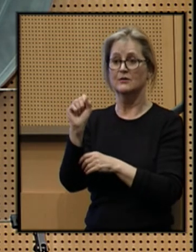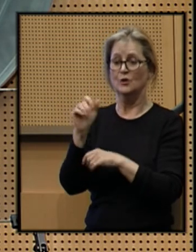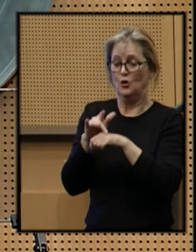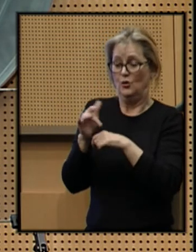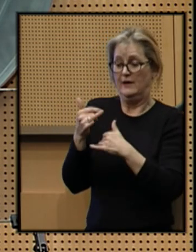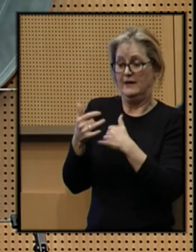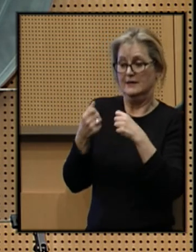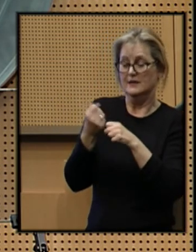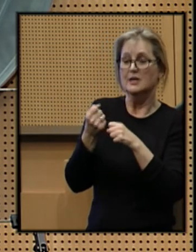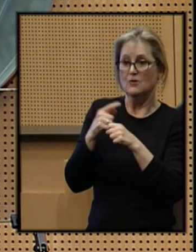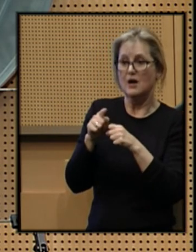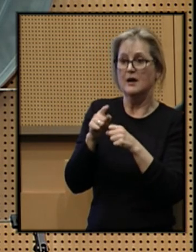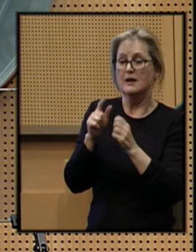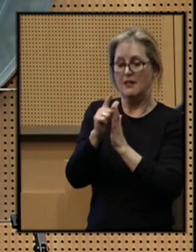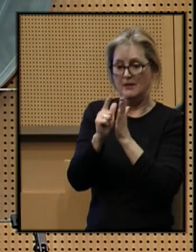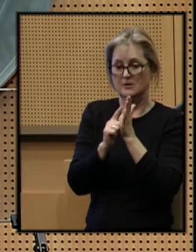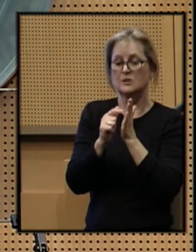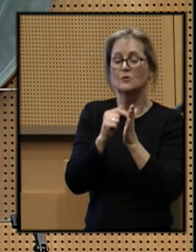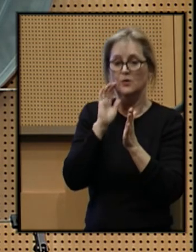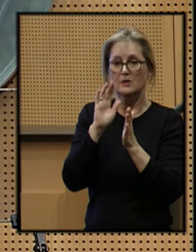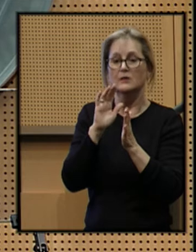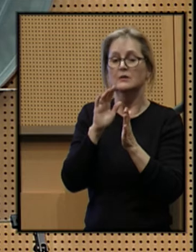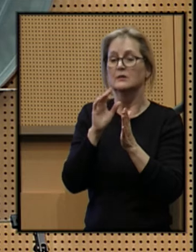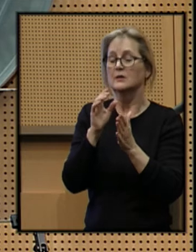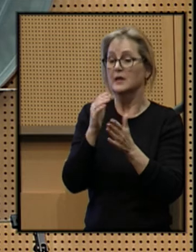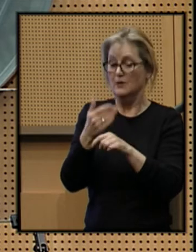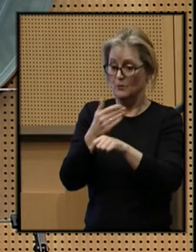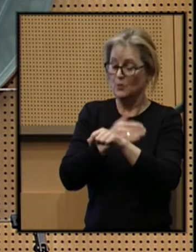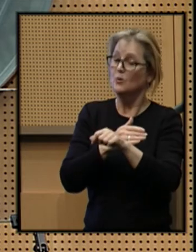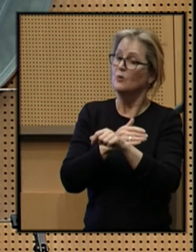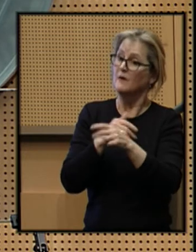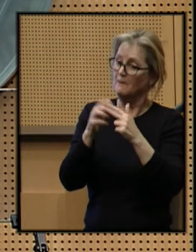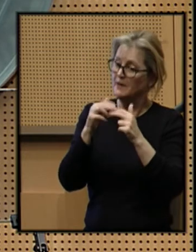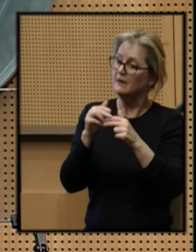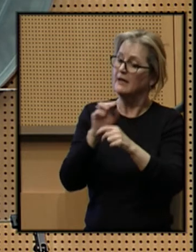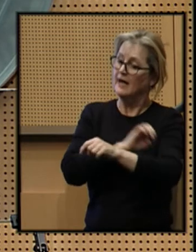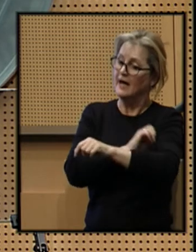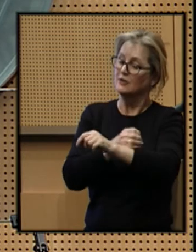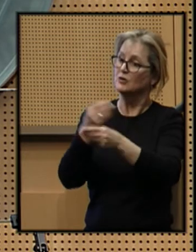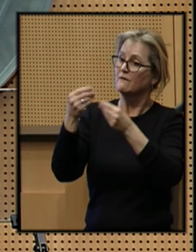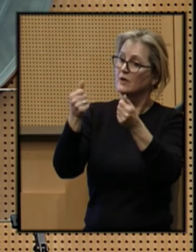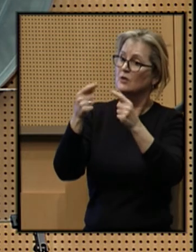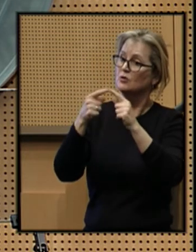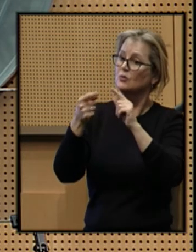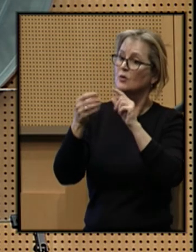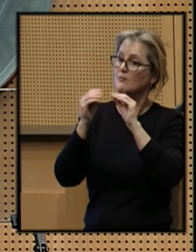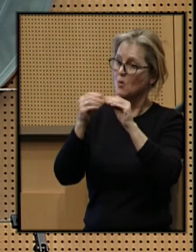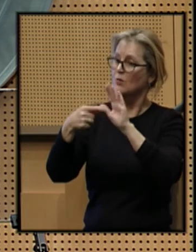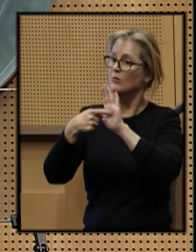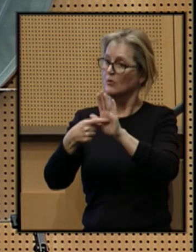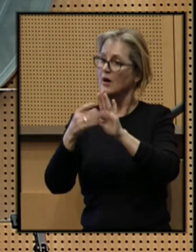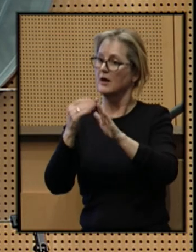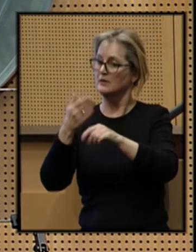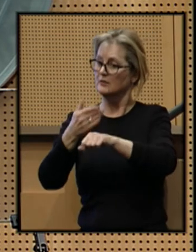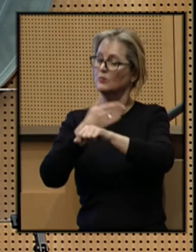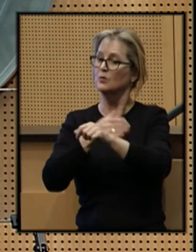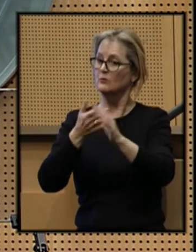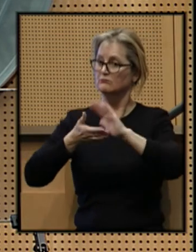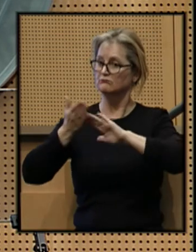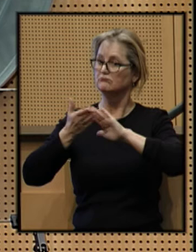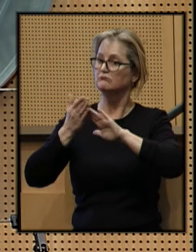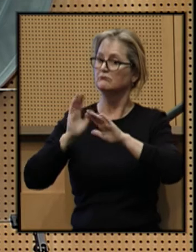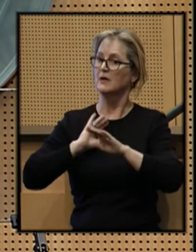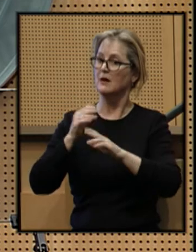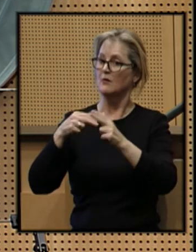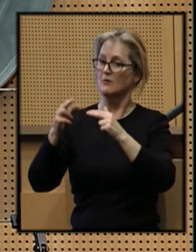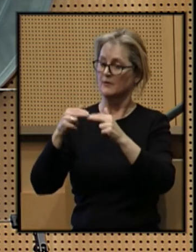year, I transmitted legislation that will improve our building energy efficiency through more transparency and improved operations of